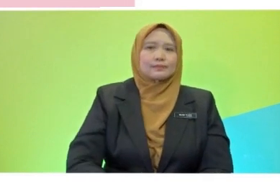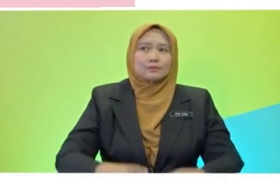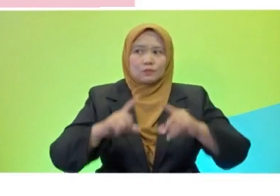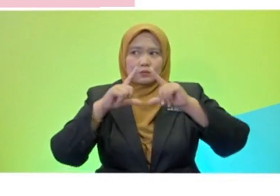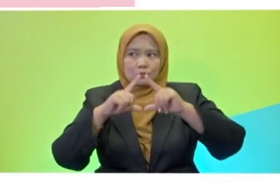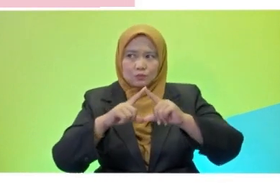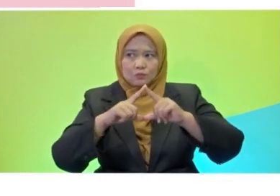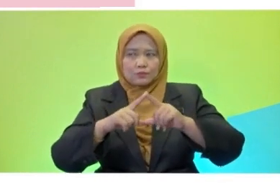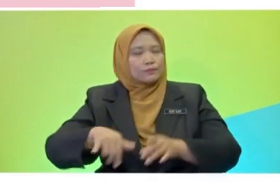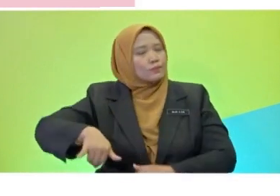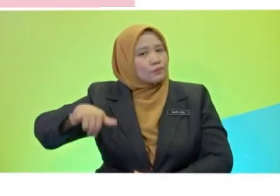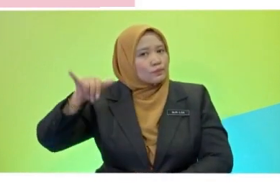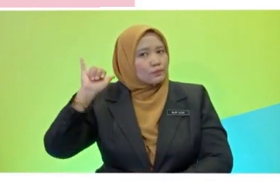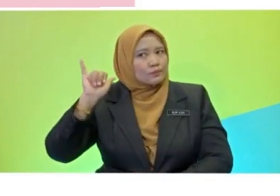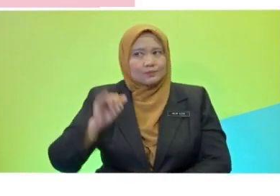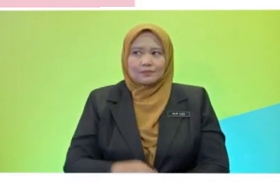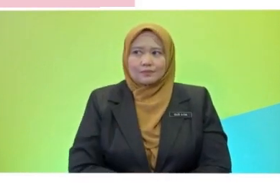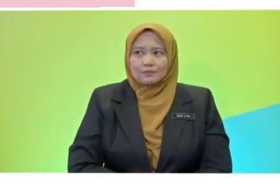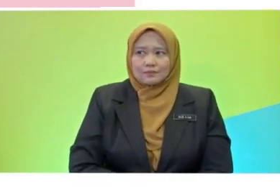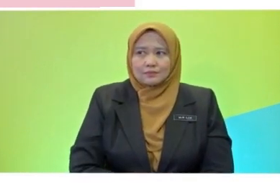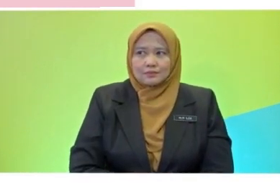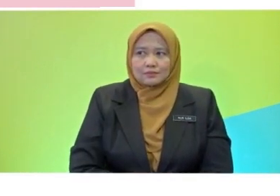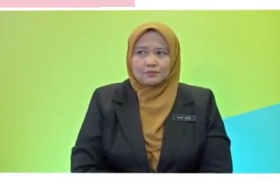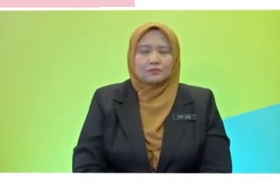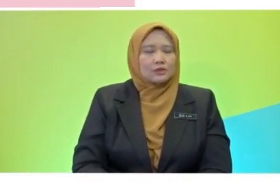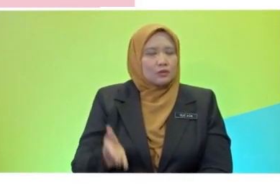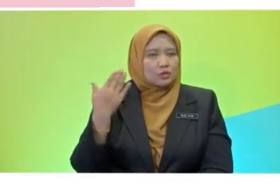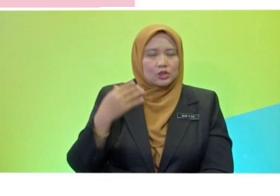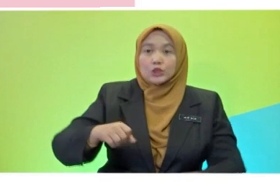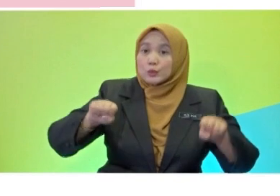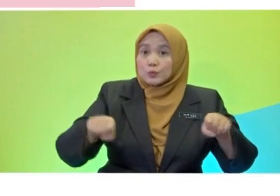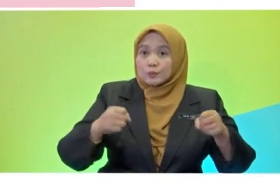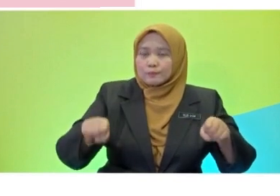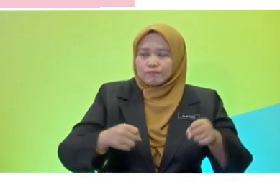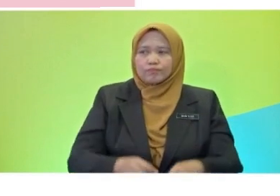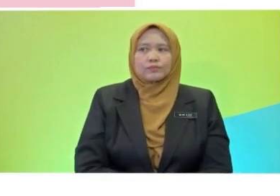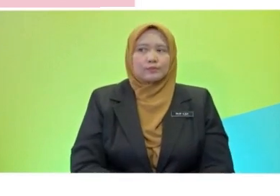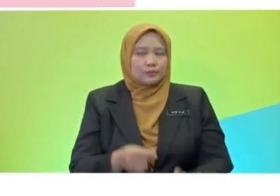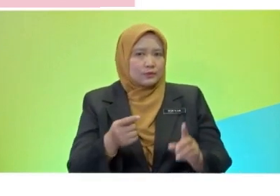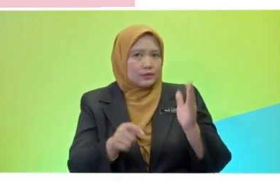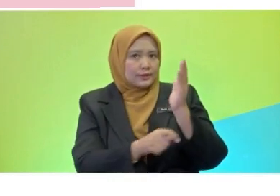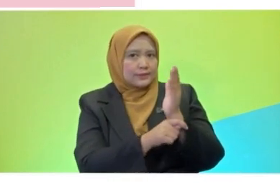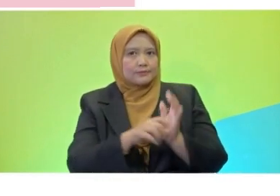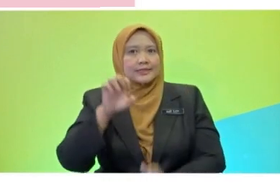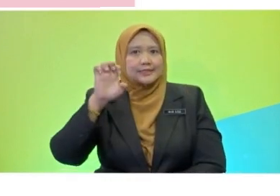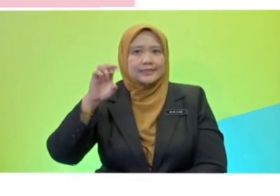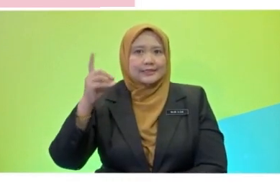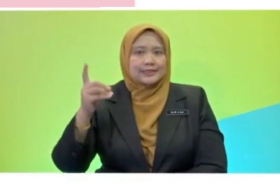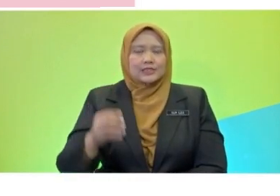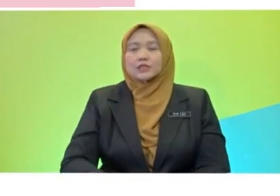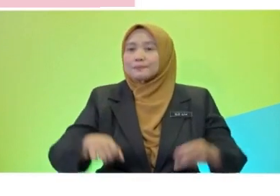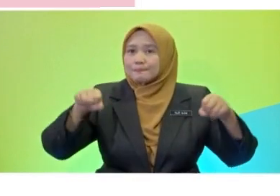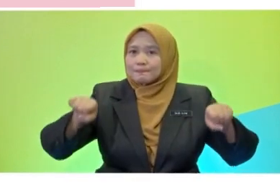from the word cook. Cook add ed and it becomes cooked. Okay. And let's look at the second